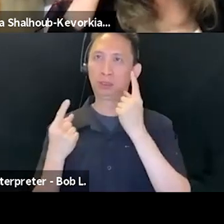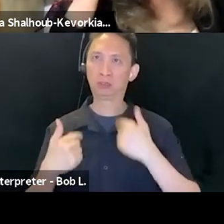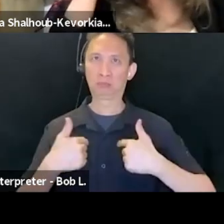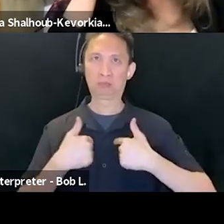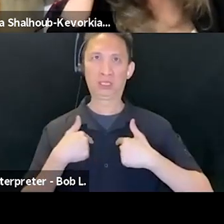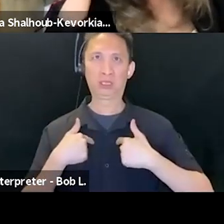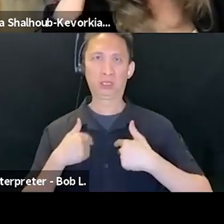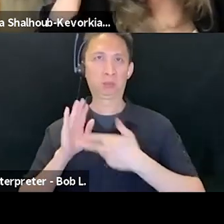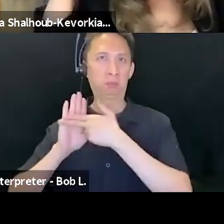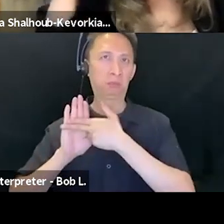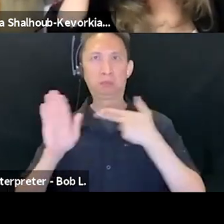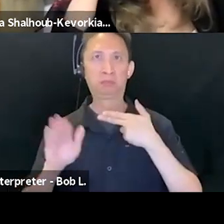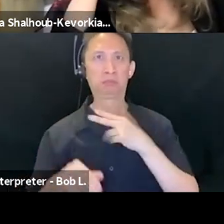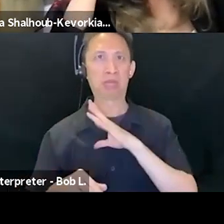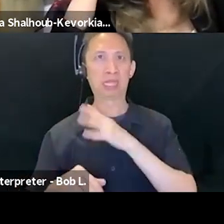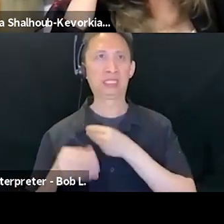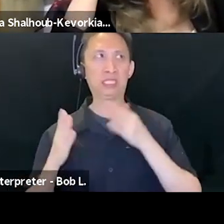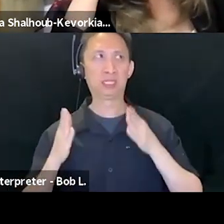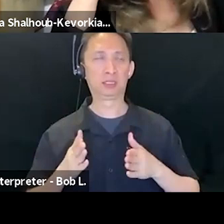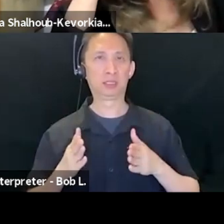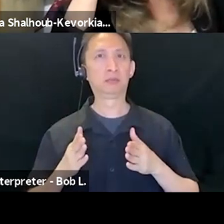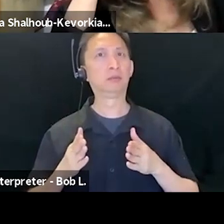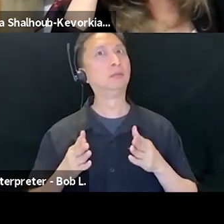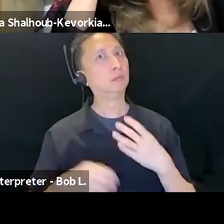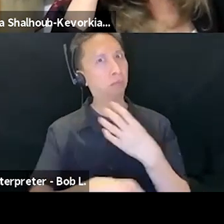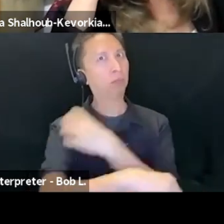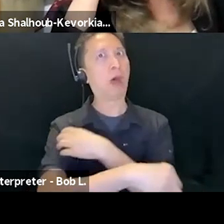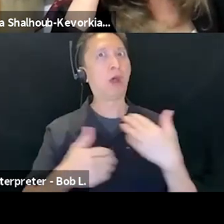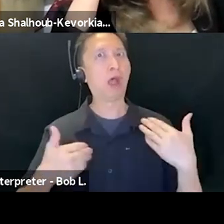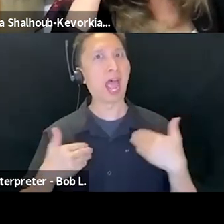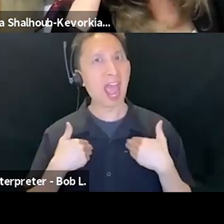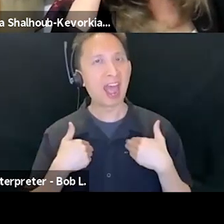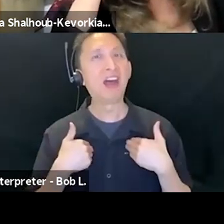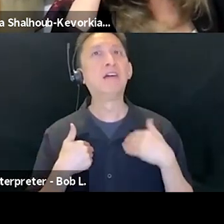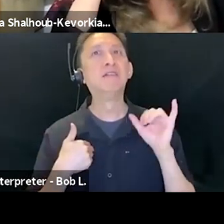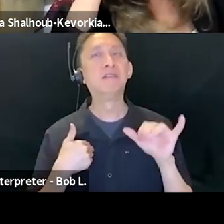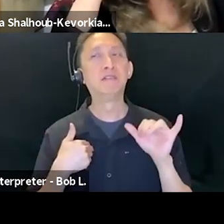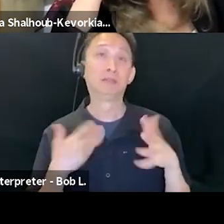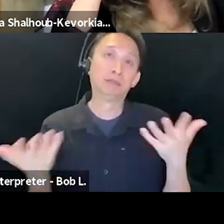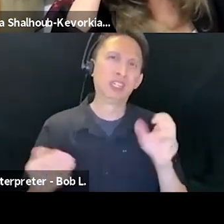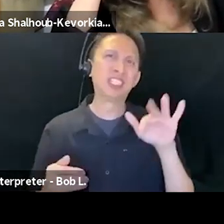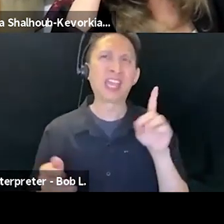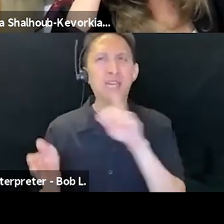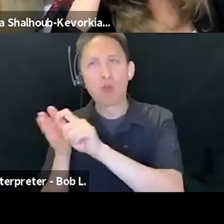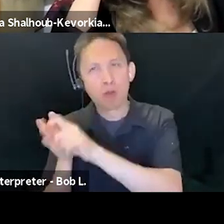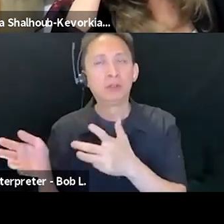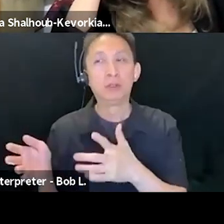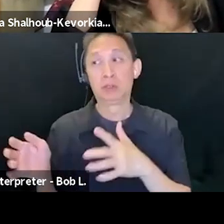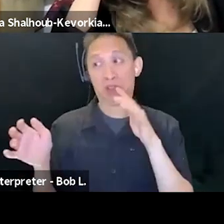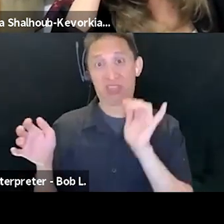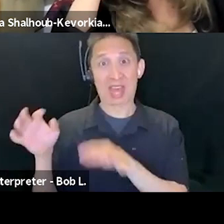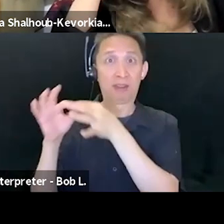face of this, this, in the struggle with, with, with, with Zionism, right, with it with an incredibly power,